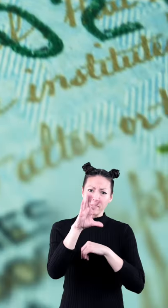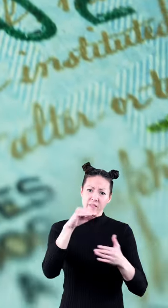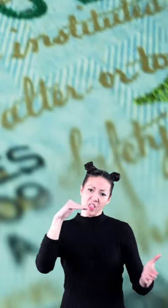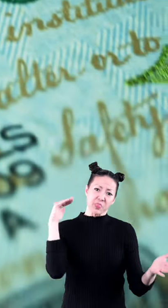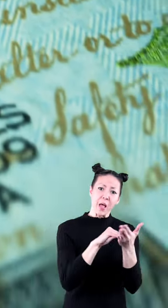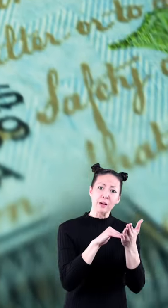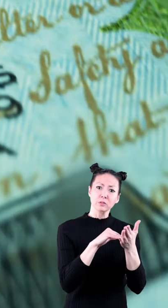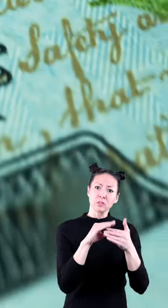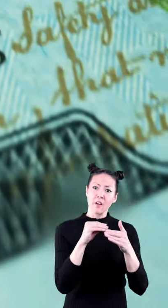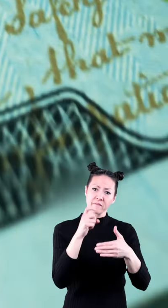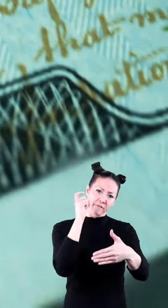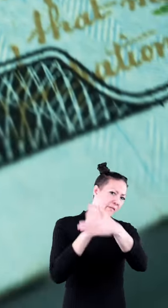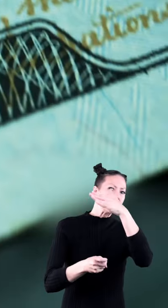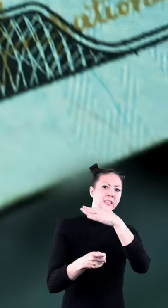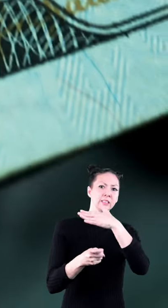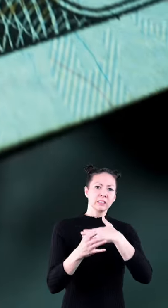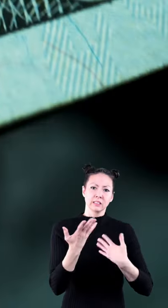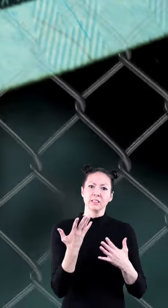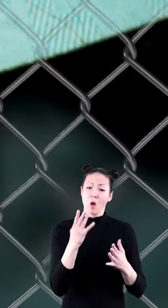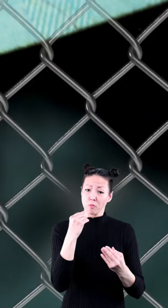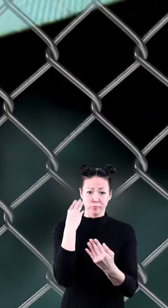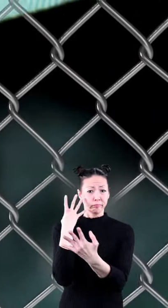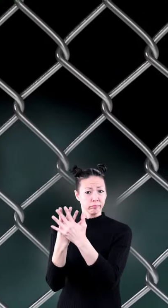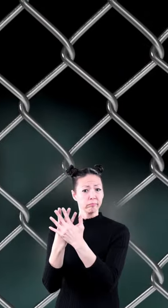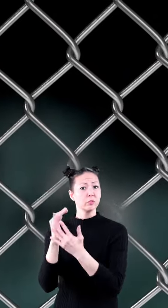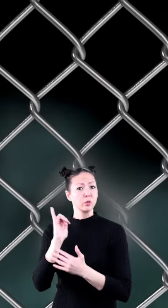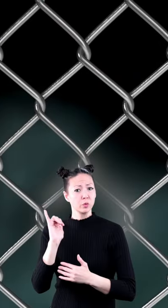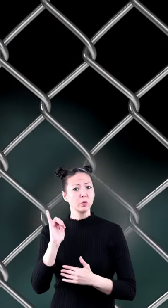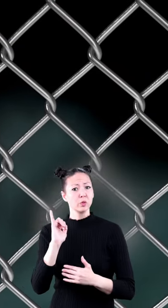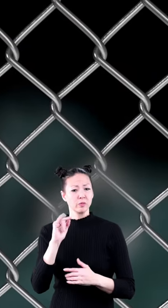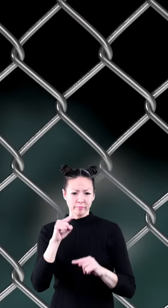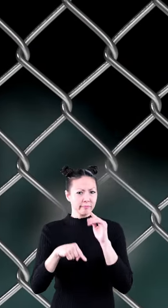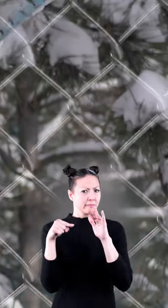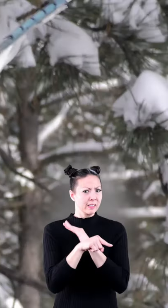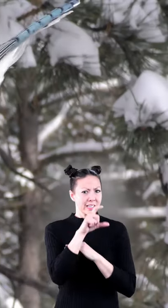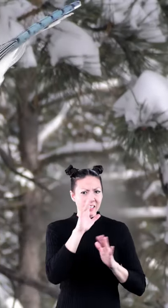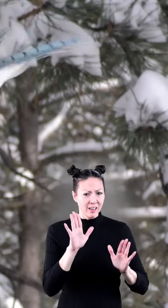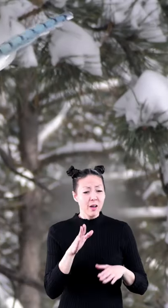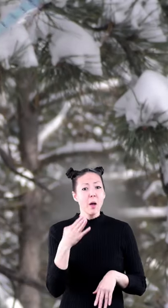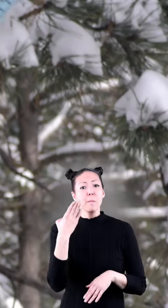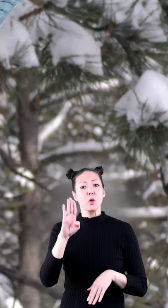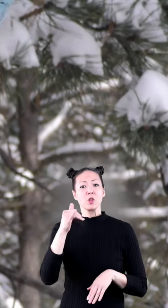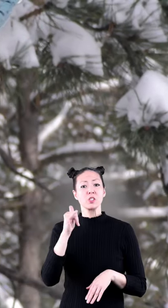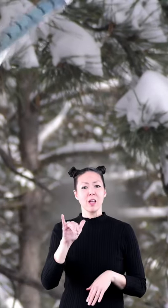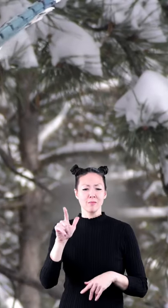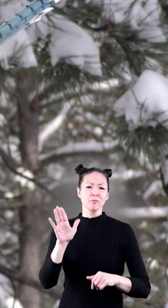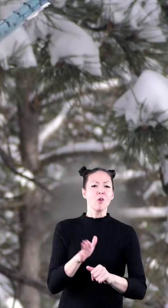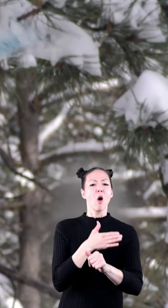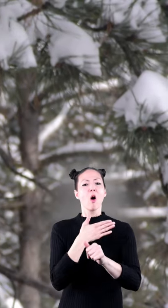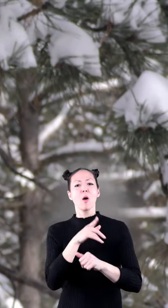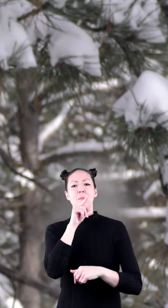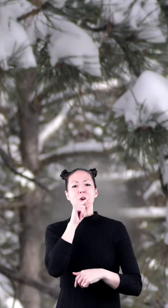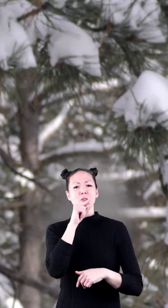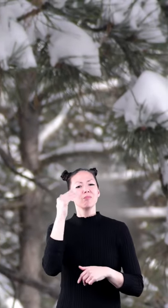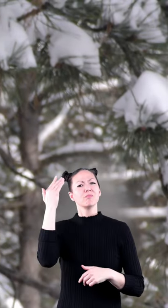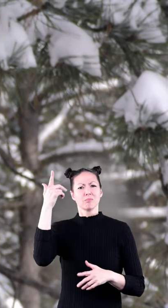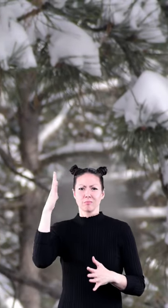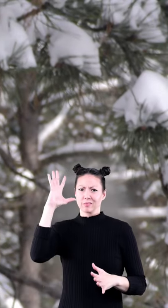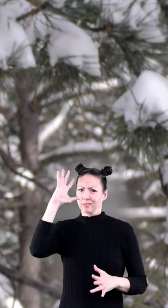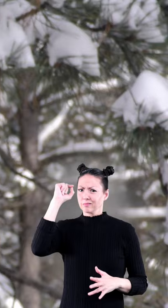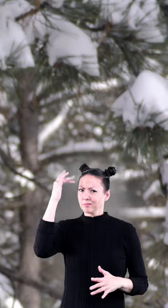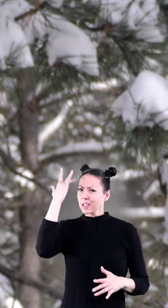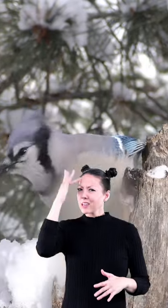a penalty of a quarter million dollars and go to jail the blue jay is a songbird known for its